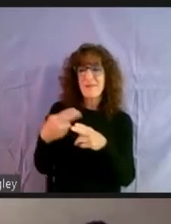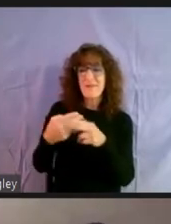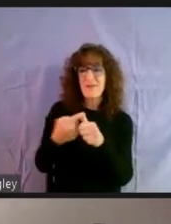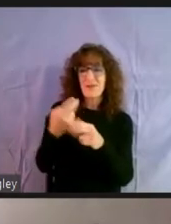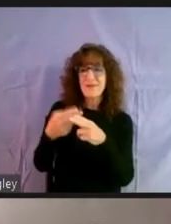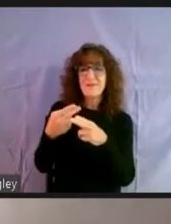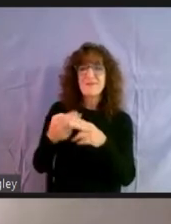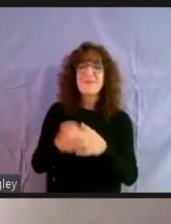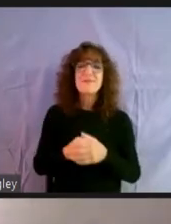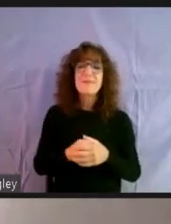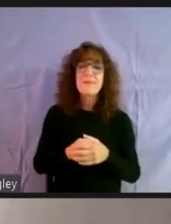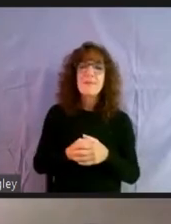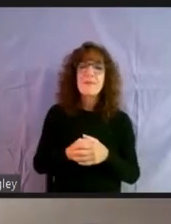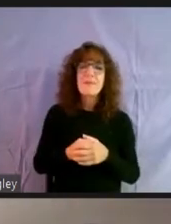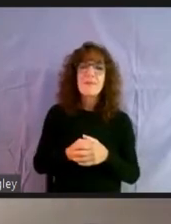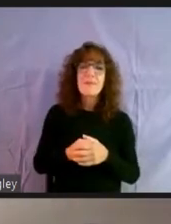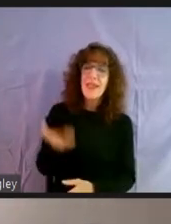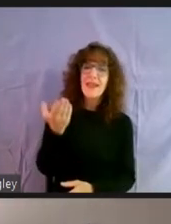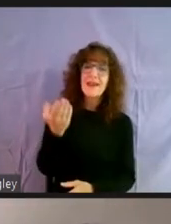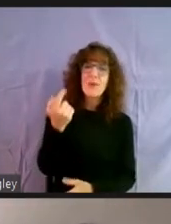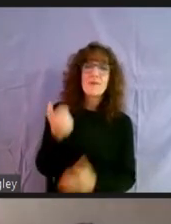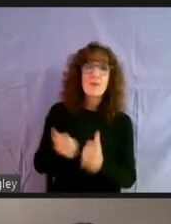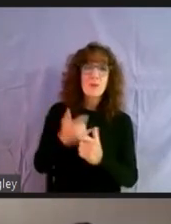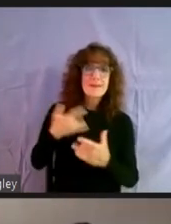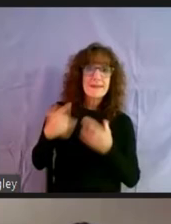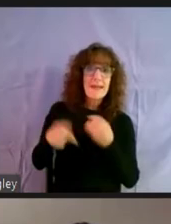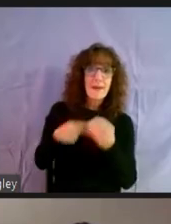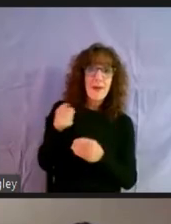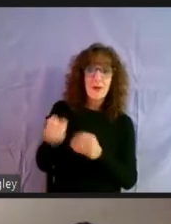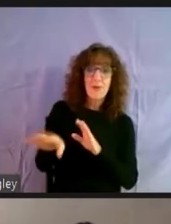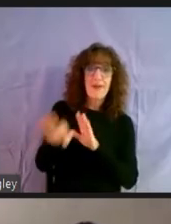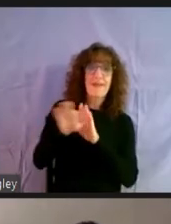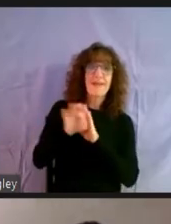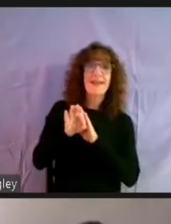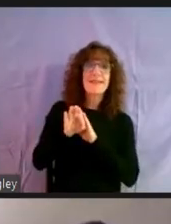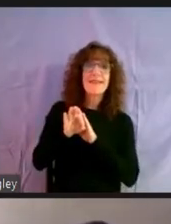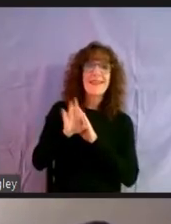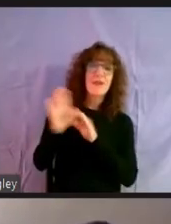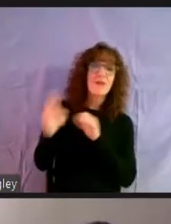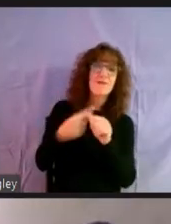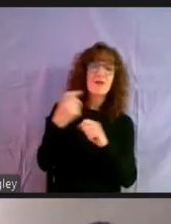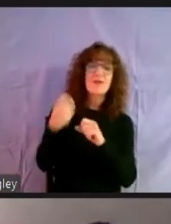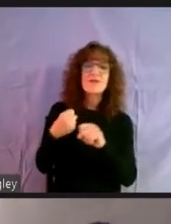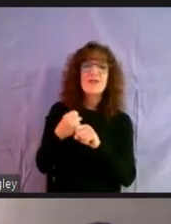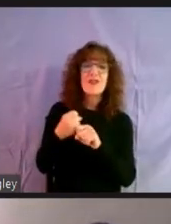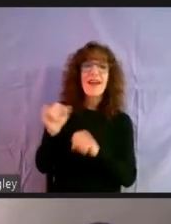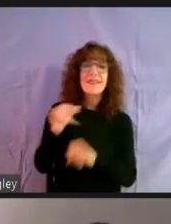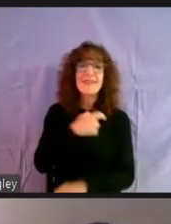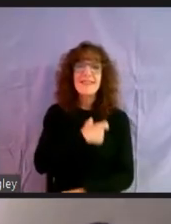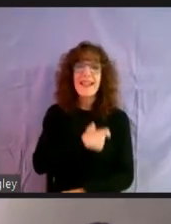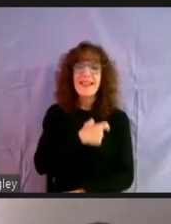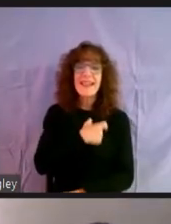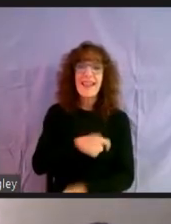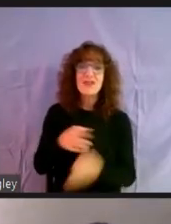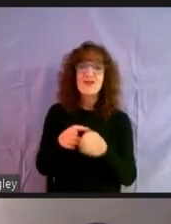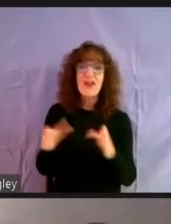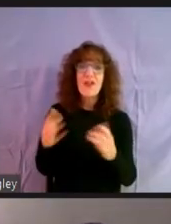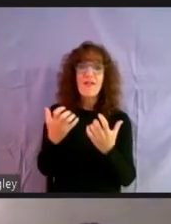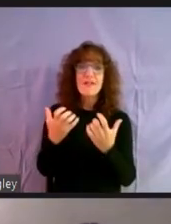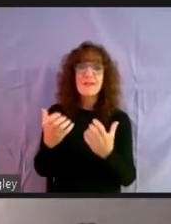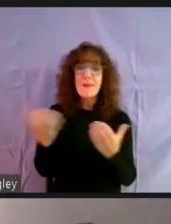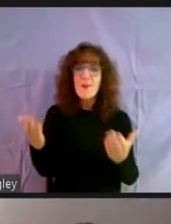probably what I'm excited about you being elected and your first year as a delegate in the general assembly is that